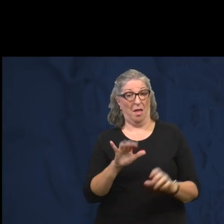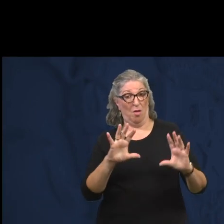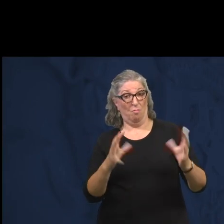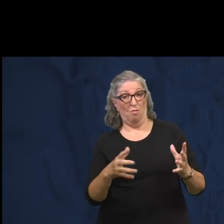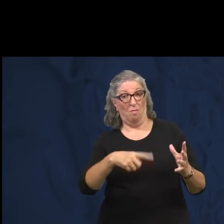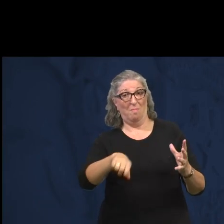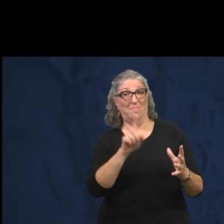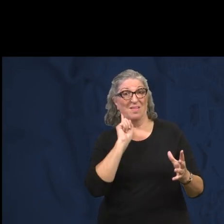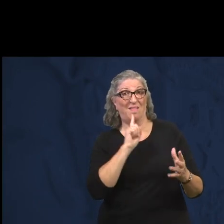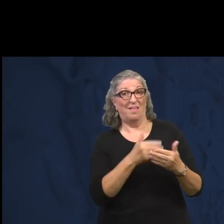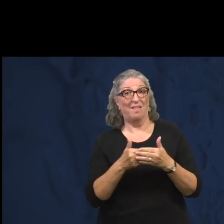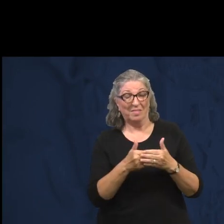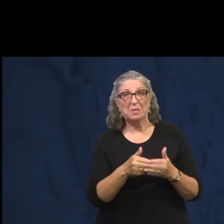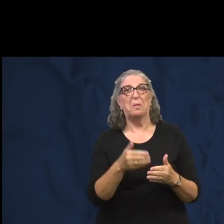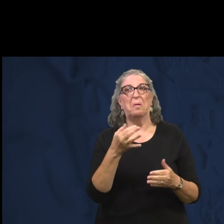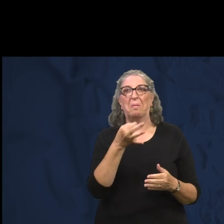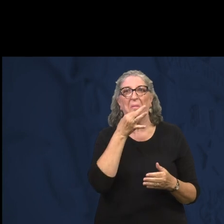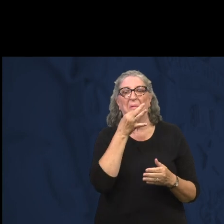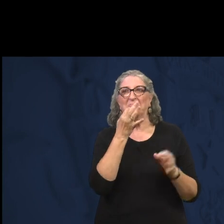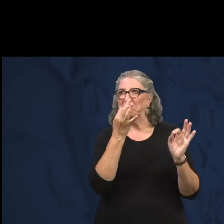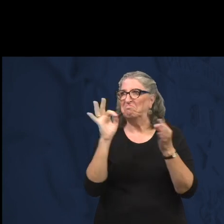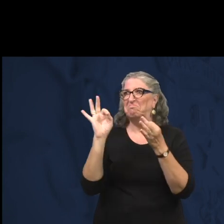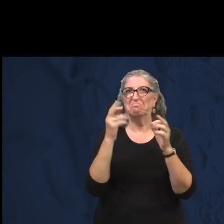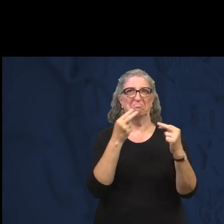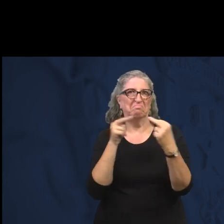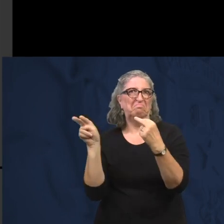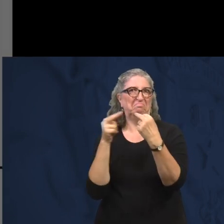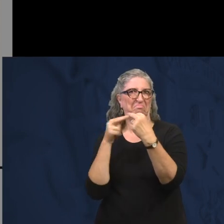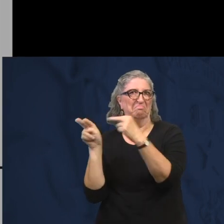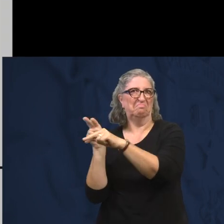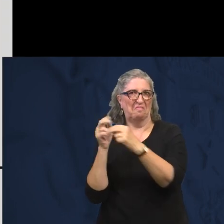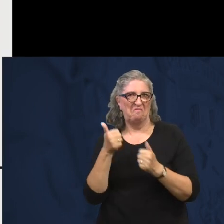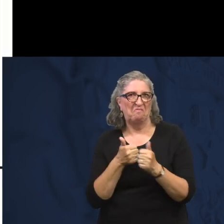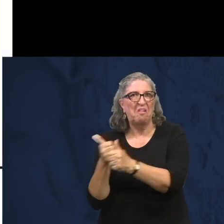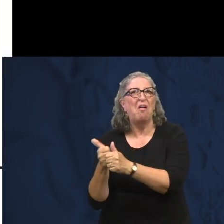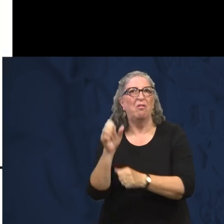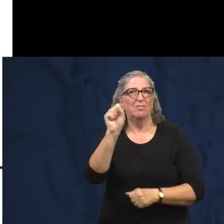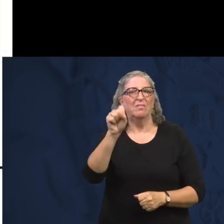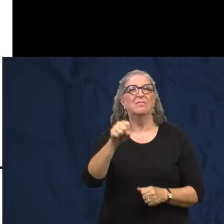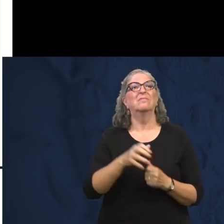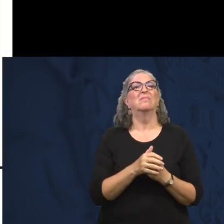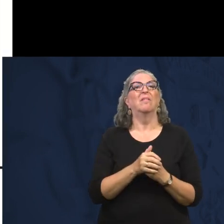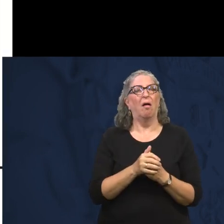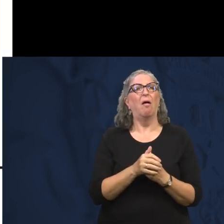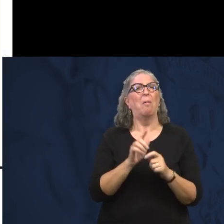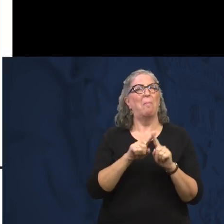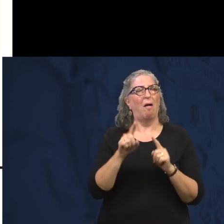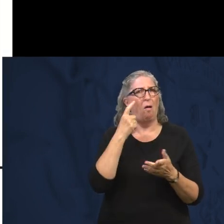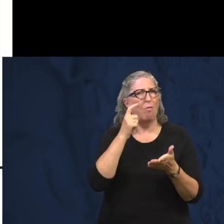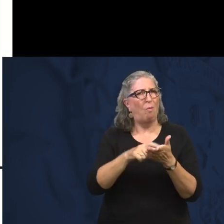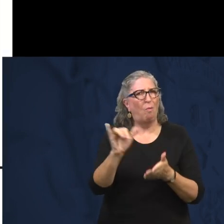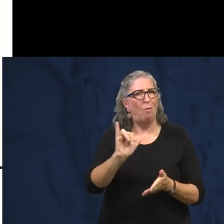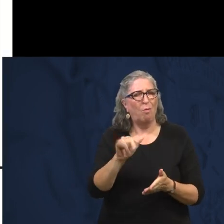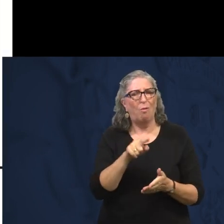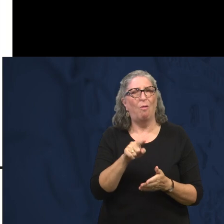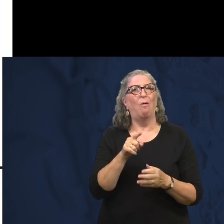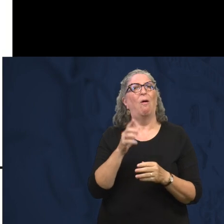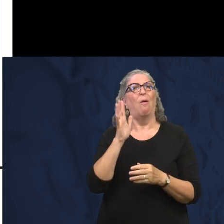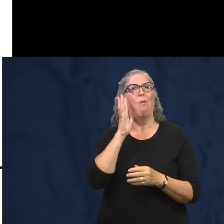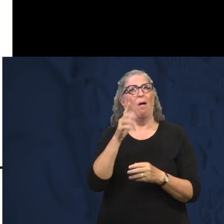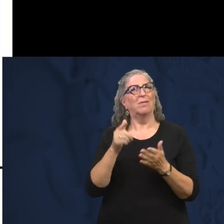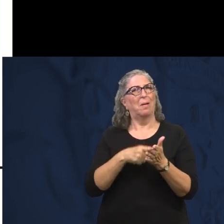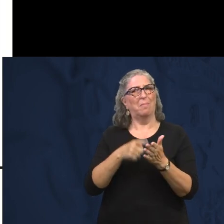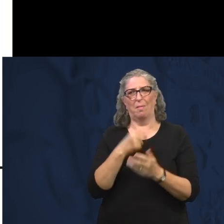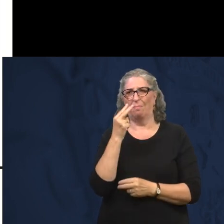Not only did deaf infants excel at following an adult's gaze to a specific object, but they also demonstrated more advanced checking back